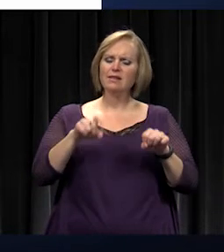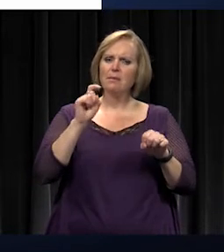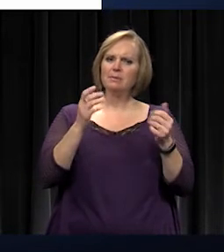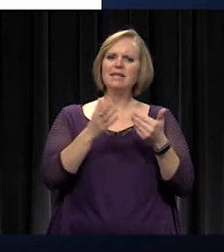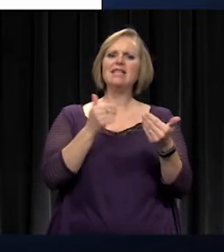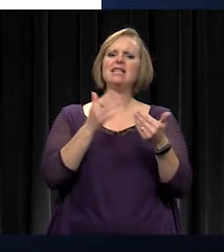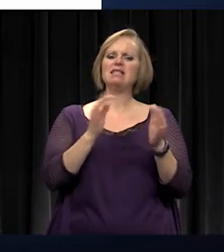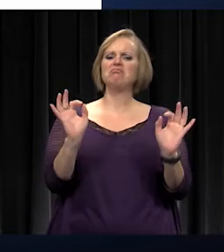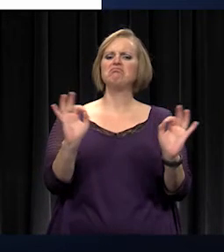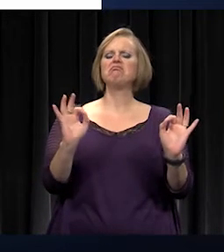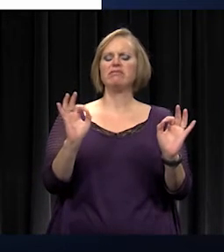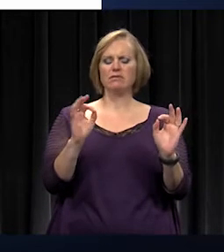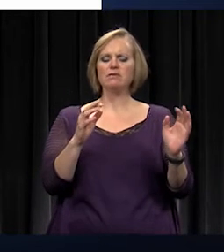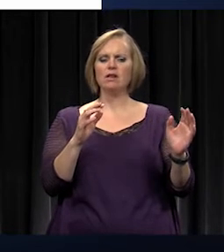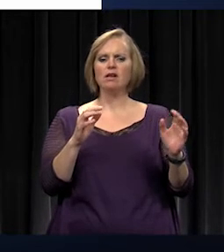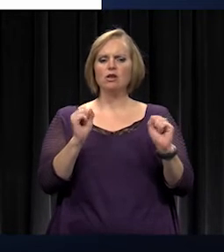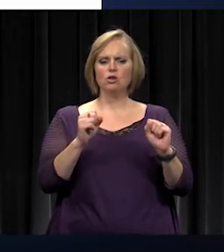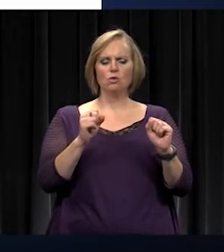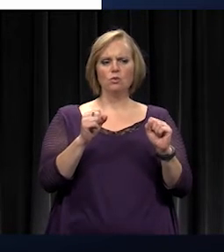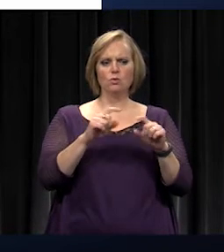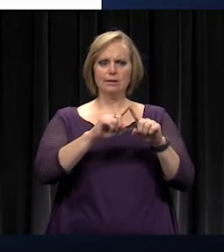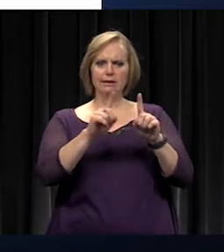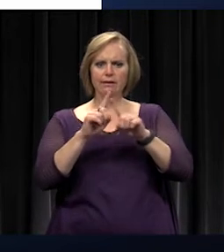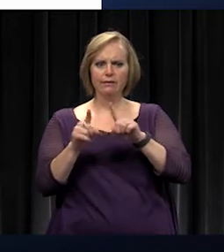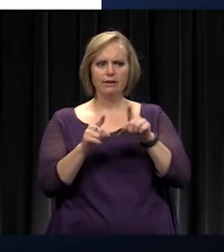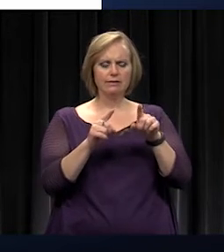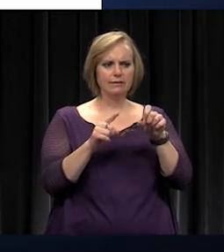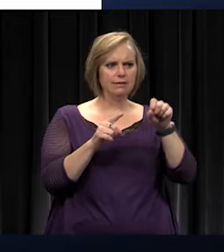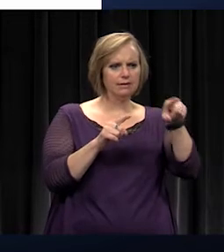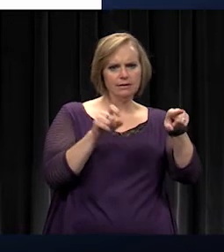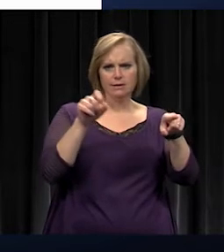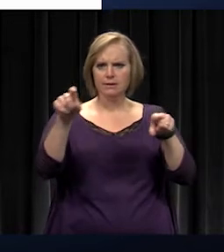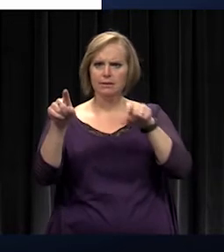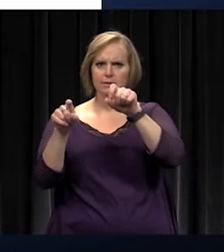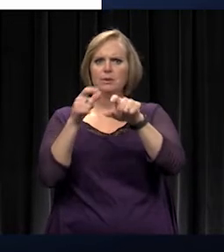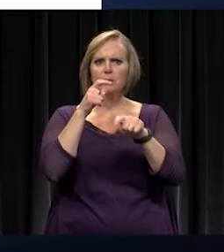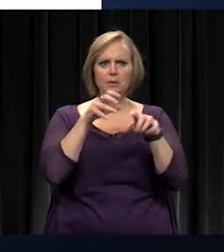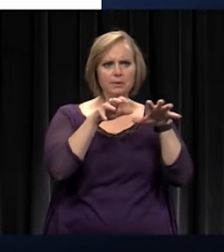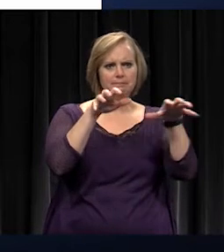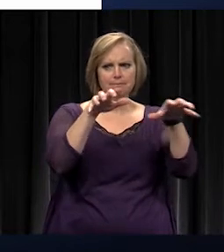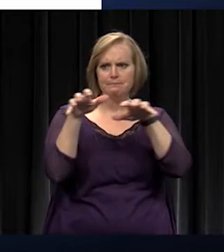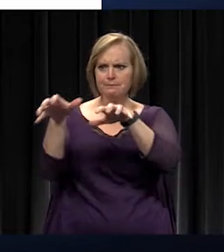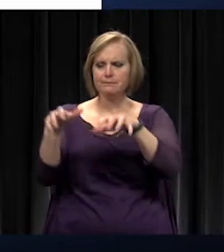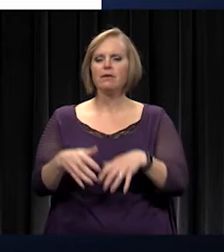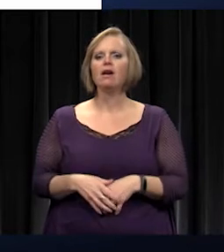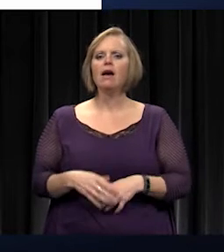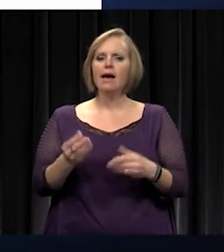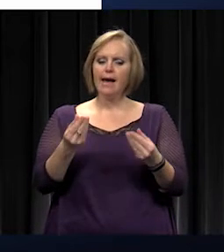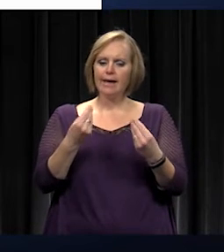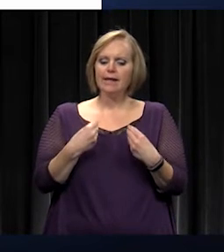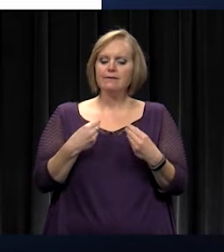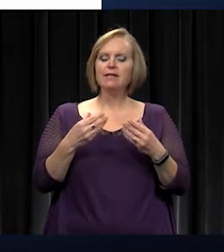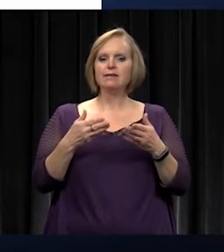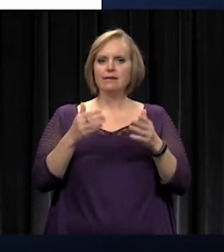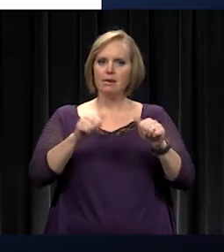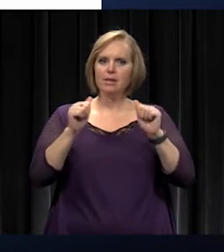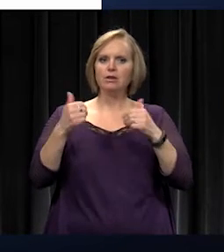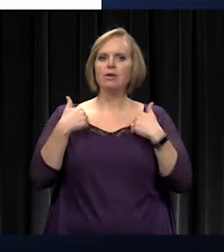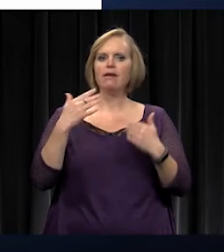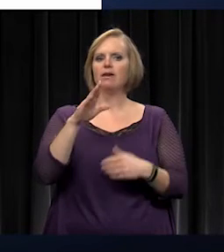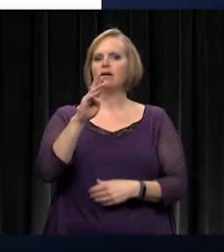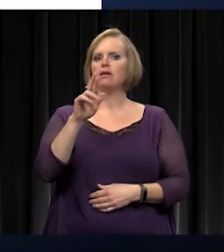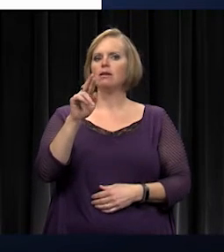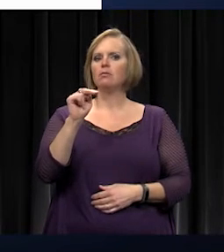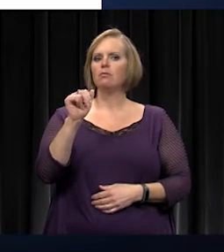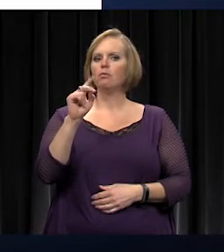us to differentiate messaging between different audiences and gives us the ability to have branded templates for our schools and